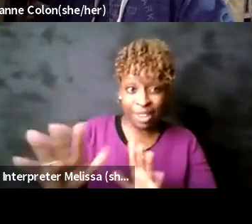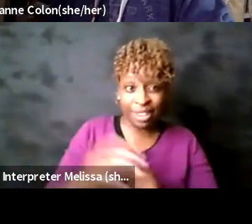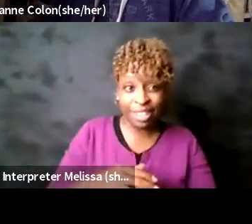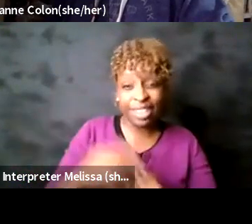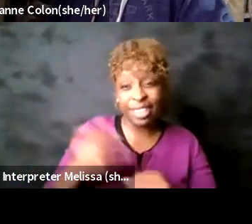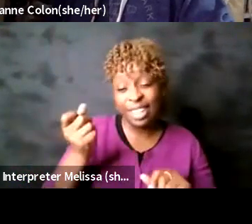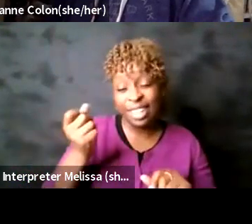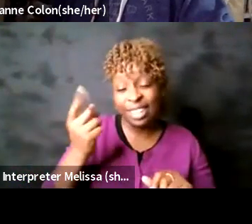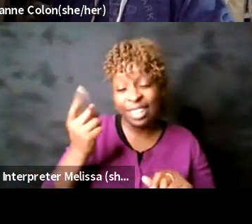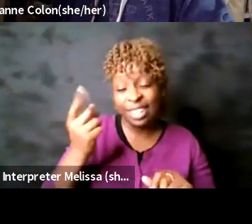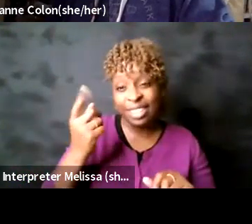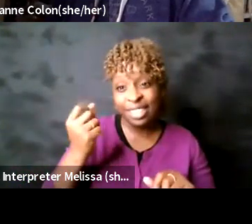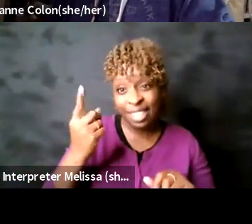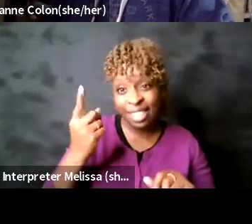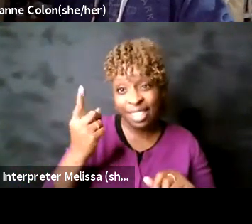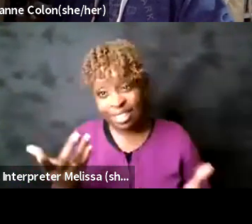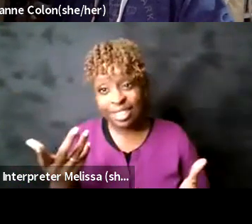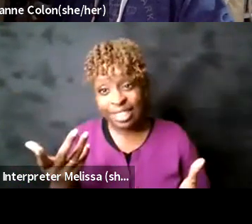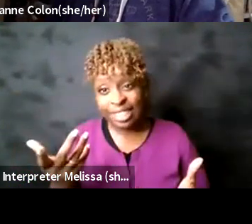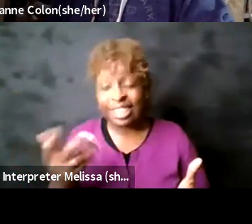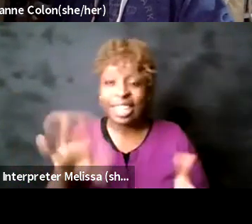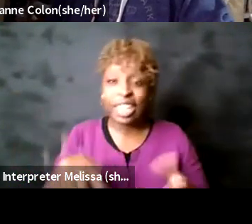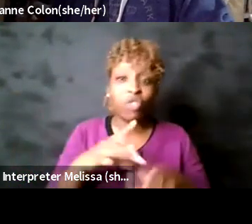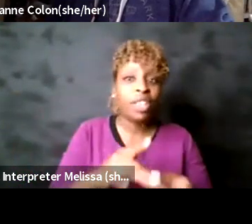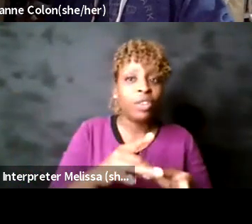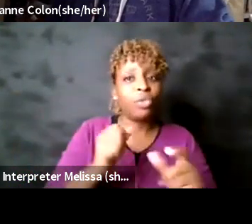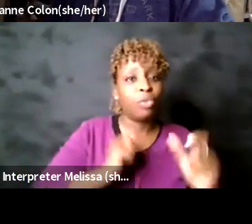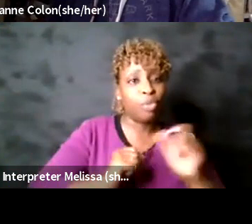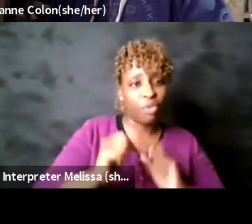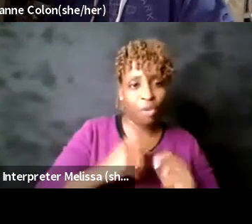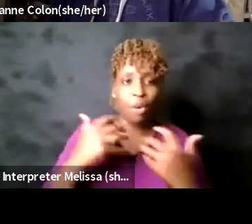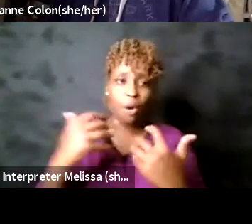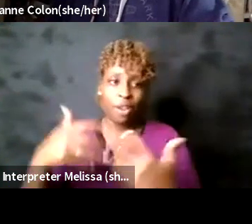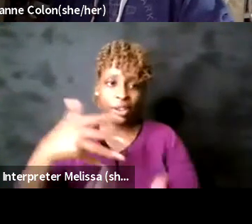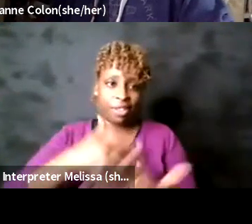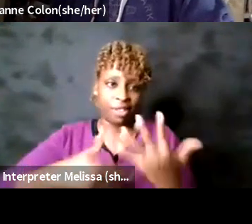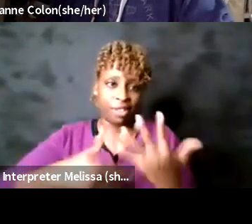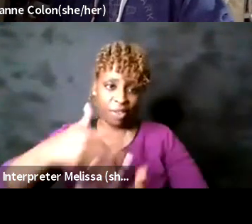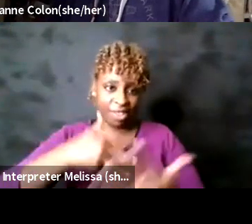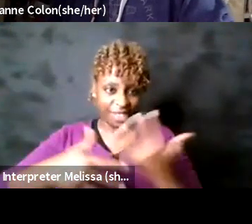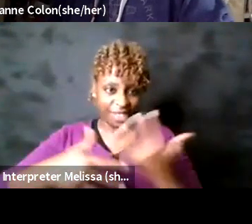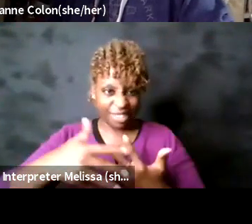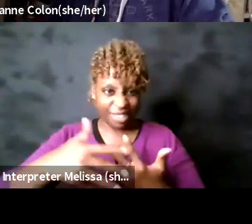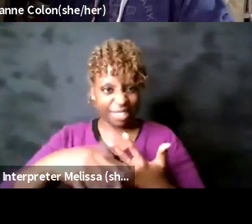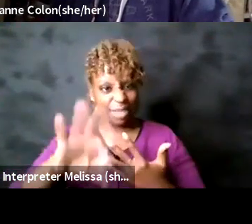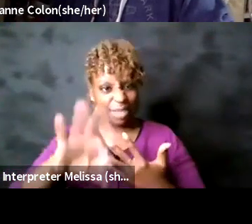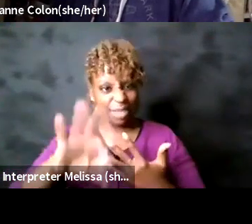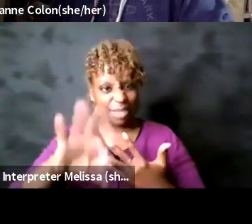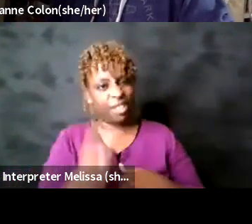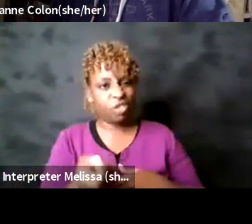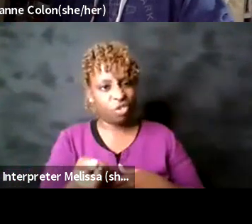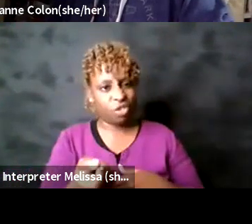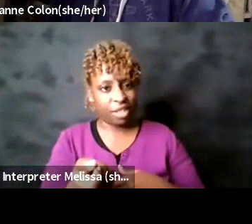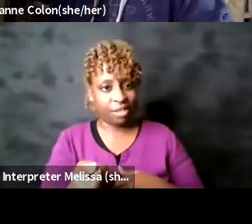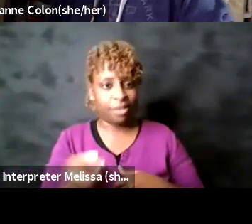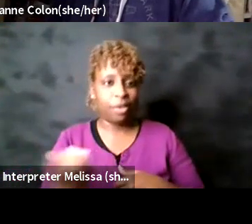direction of uh performer audience interactions but it's a really interesting counterpoint to me as someone working in front of house